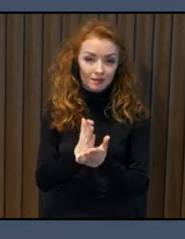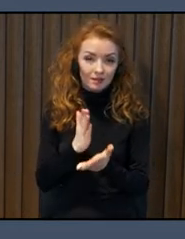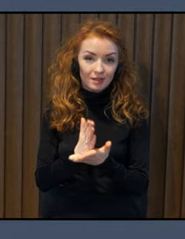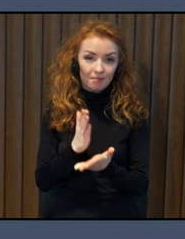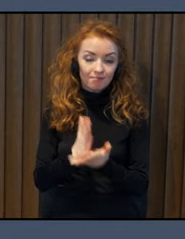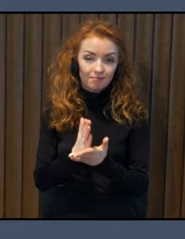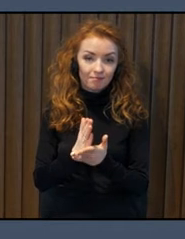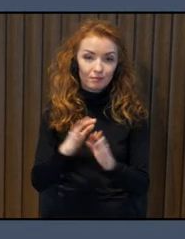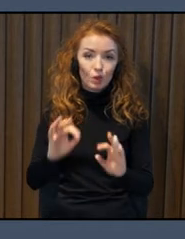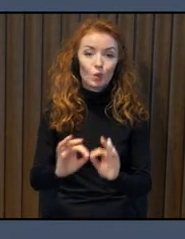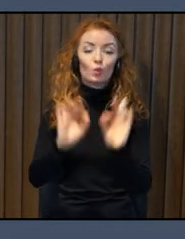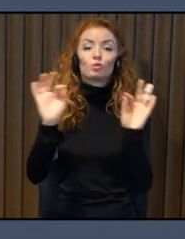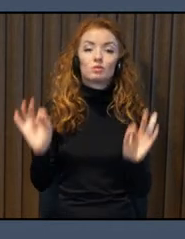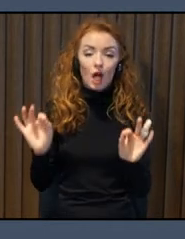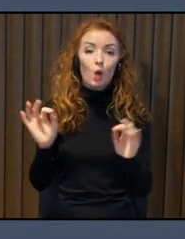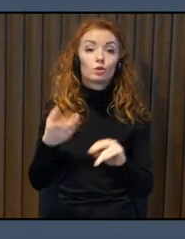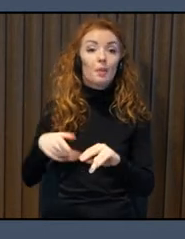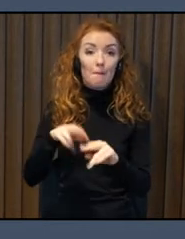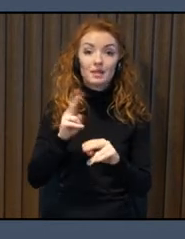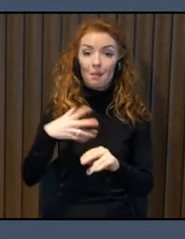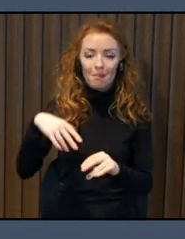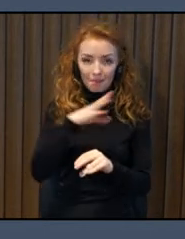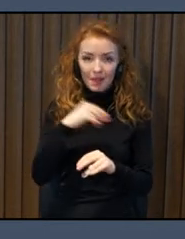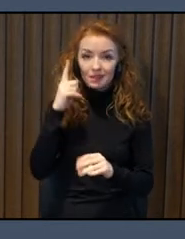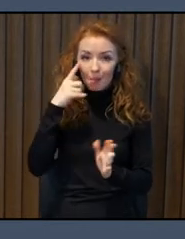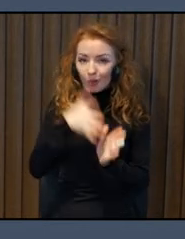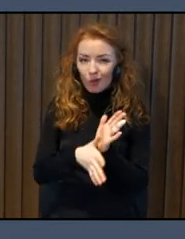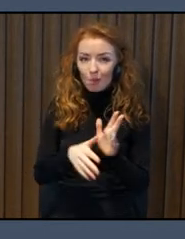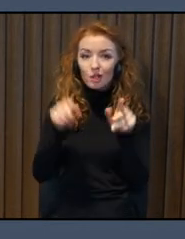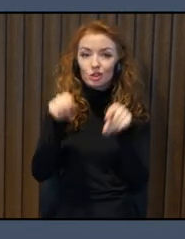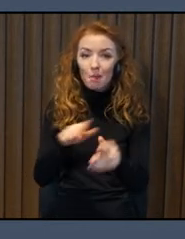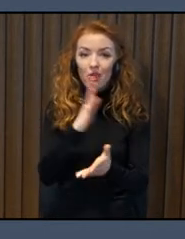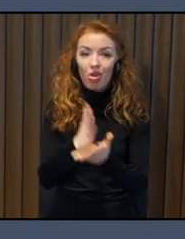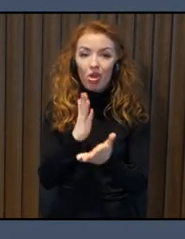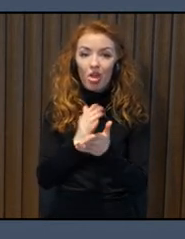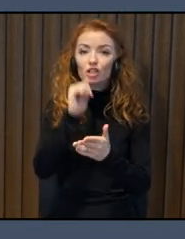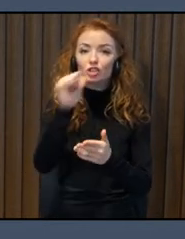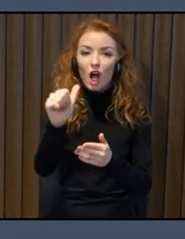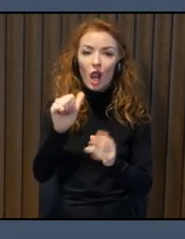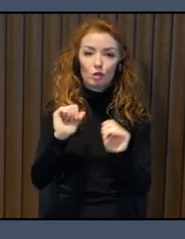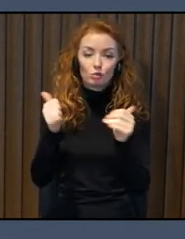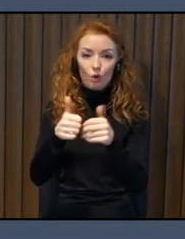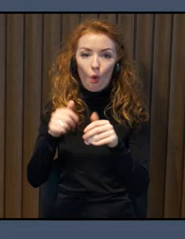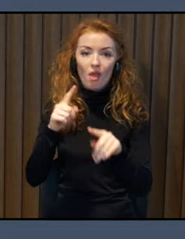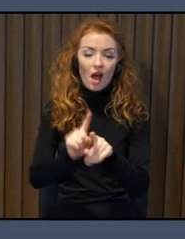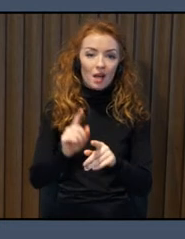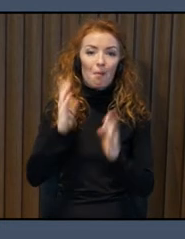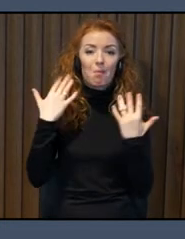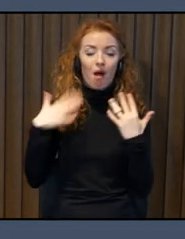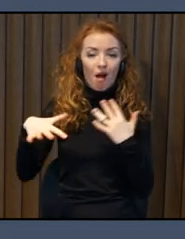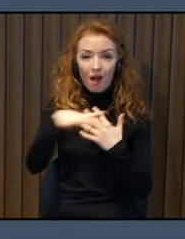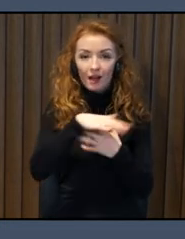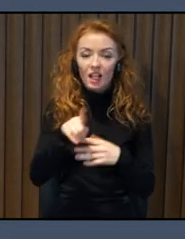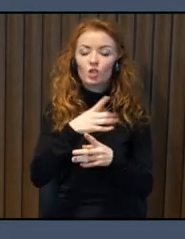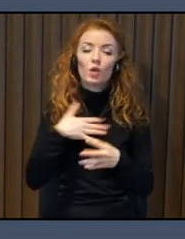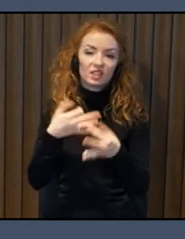an important well-being factor for everyone. And we have brought two pictures or images to illustrate some of